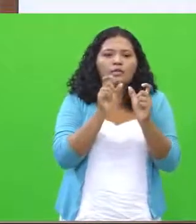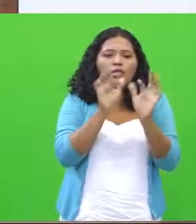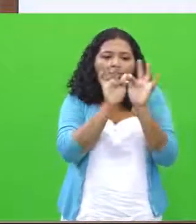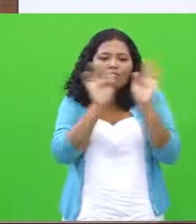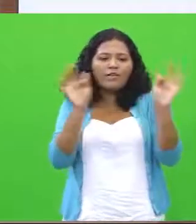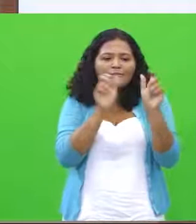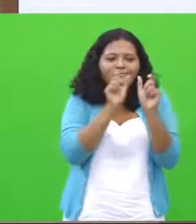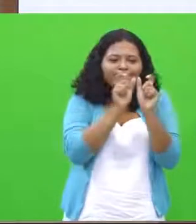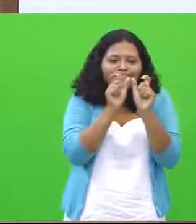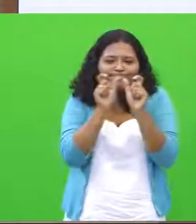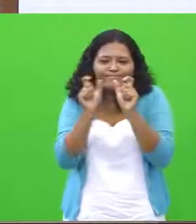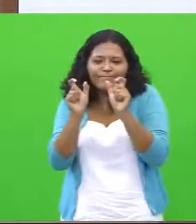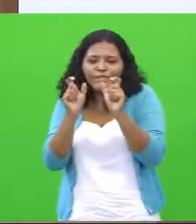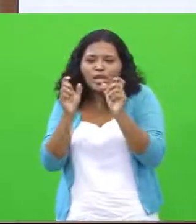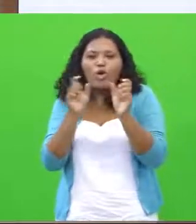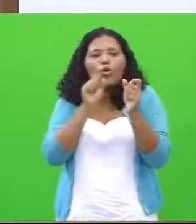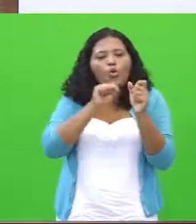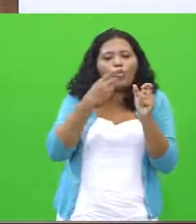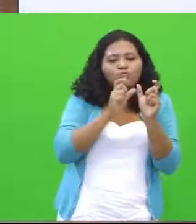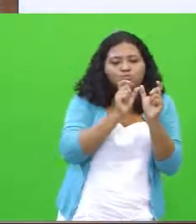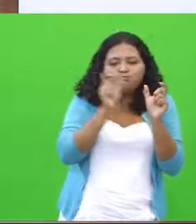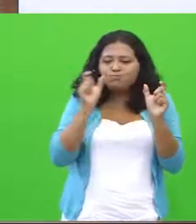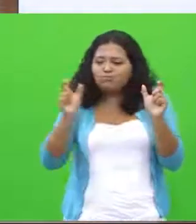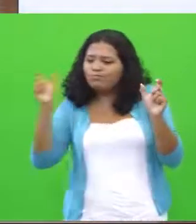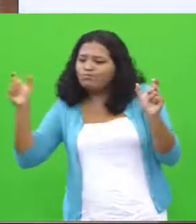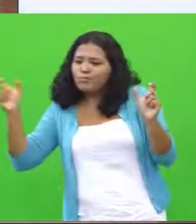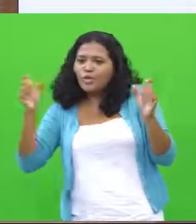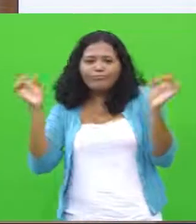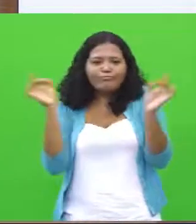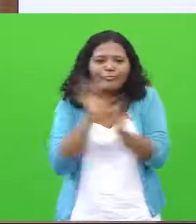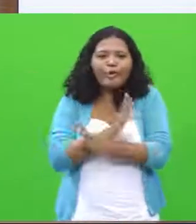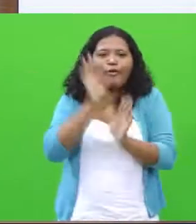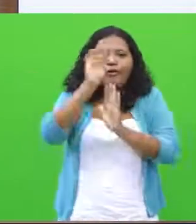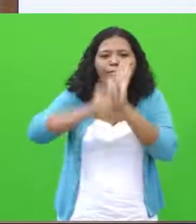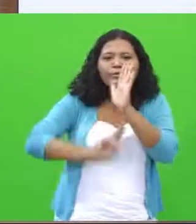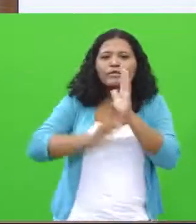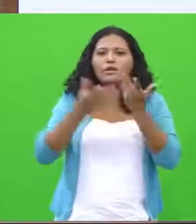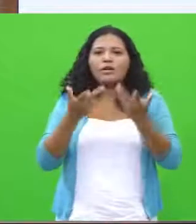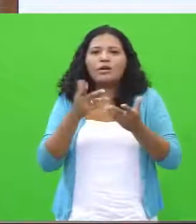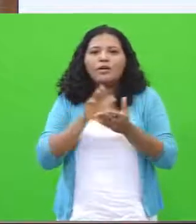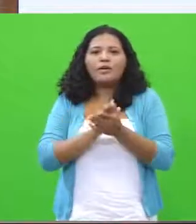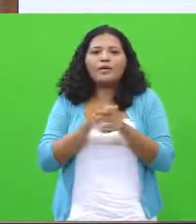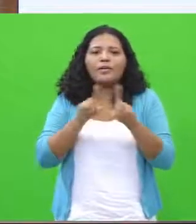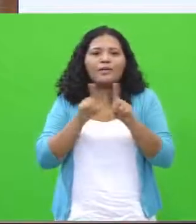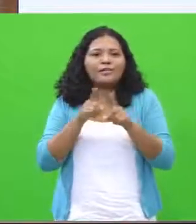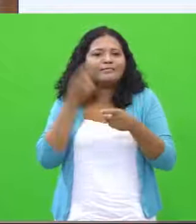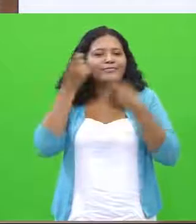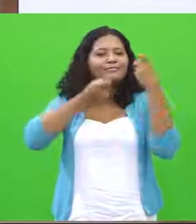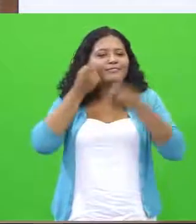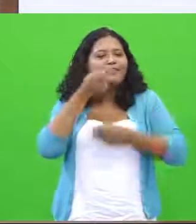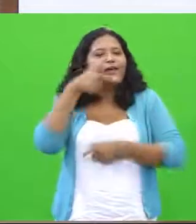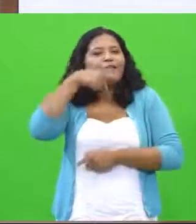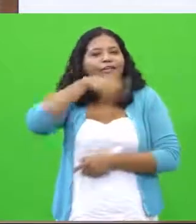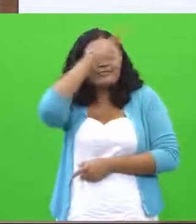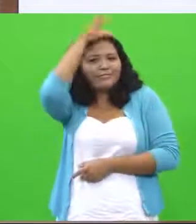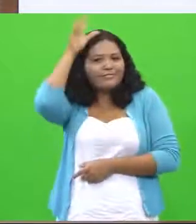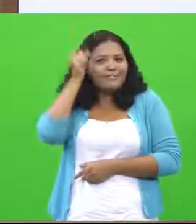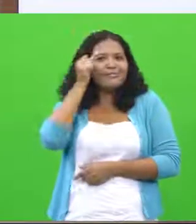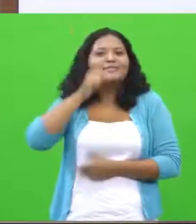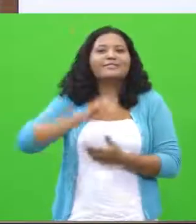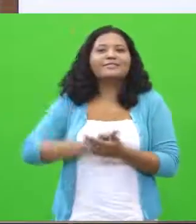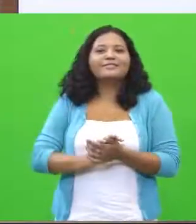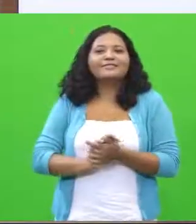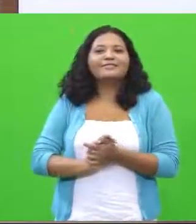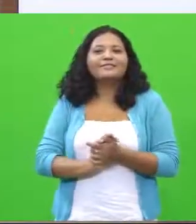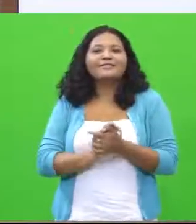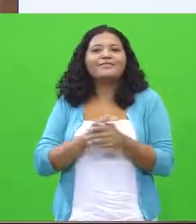possible and conclude the redaction, not that? Of course not the case of the students of the state of the Amazonas. You will occupy